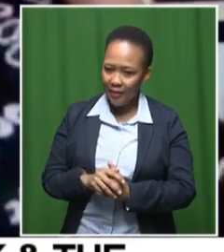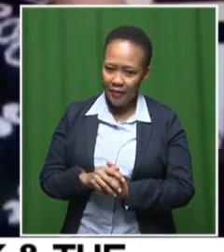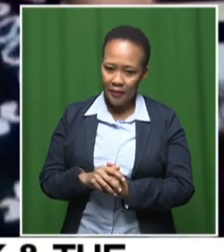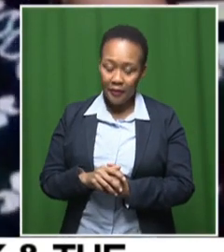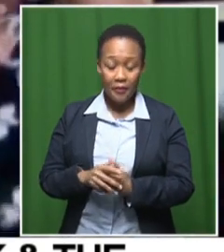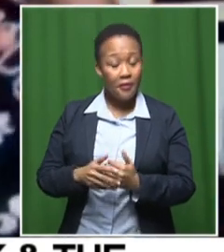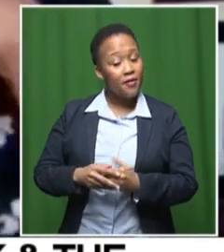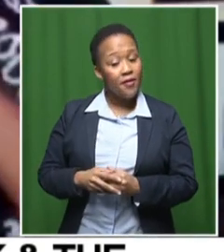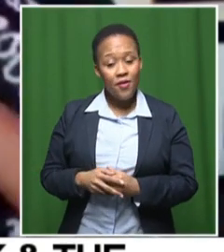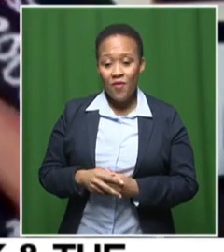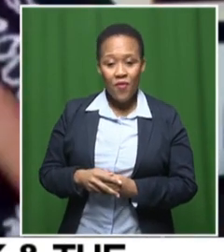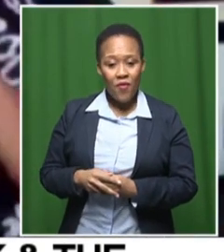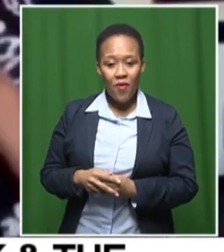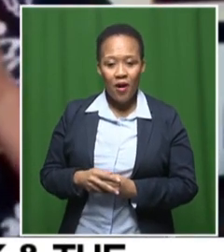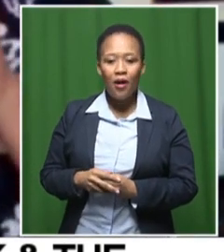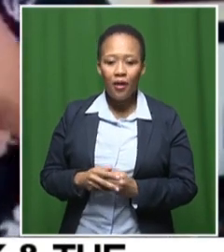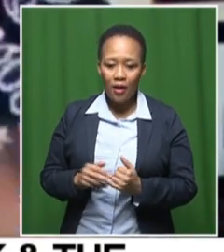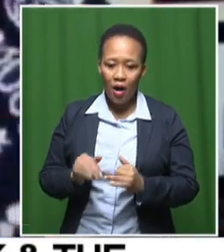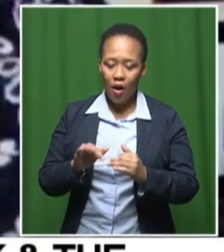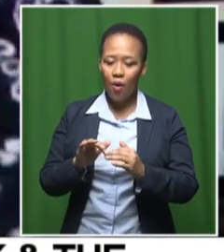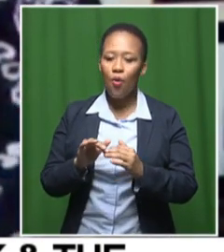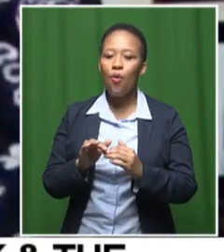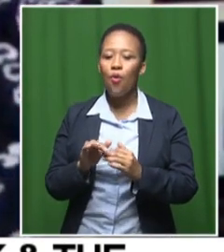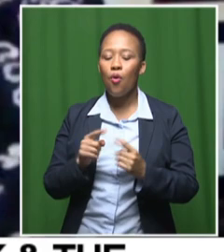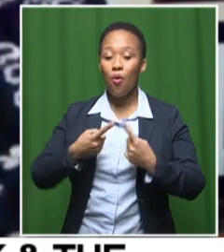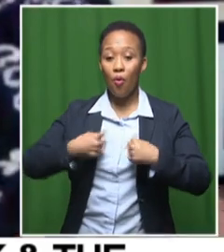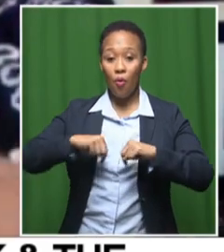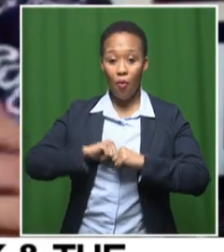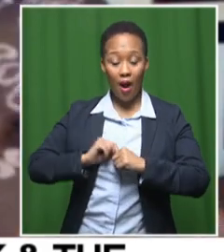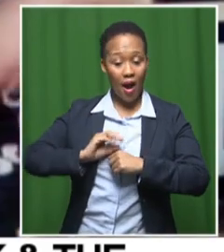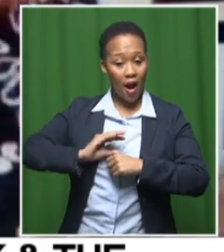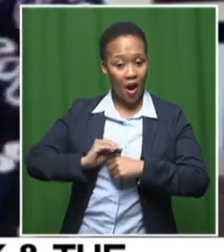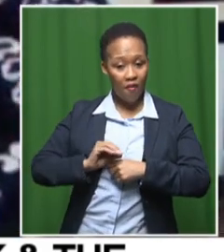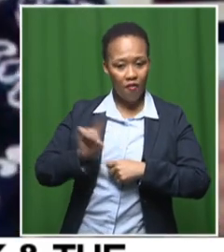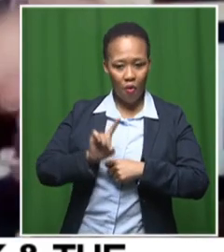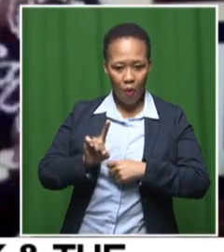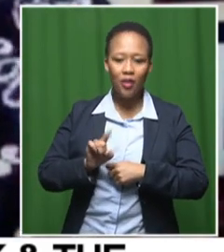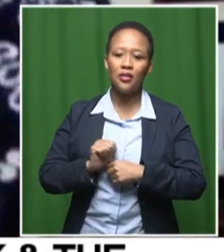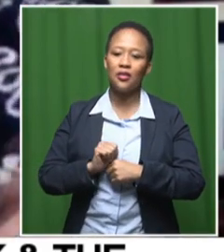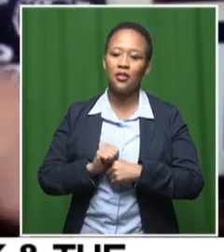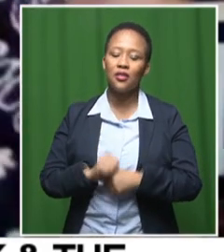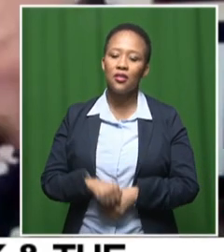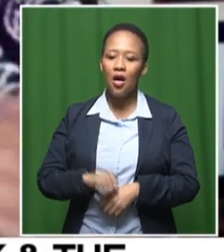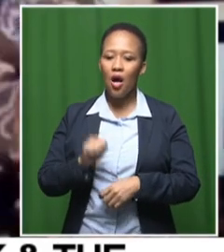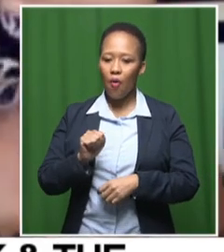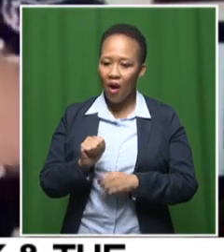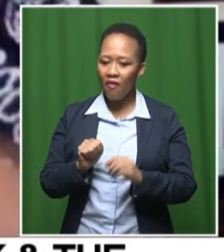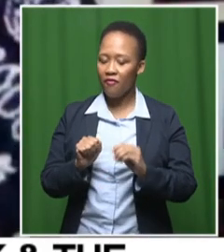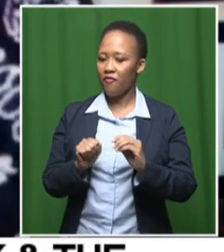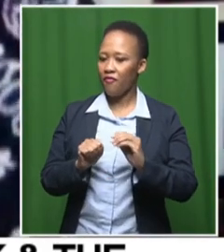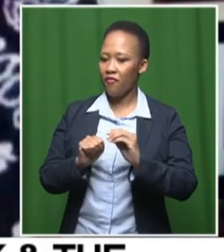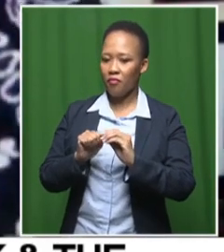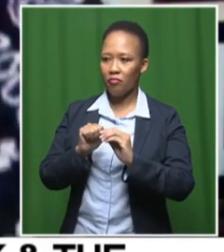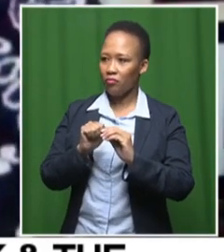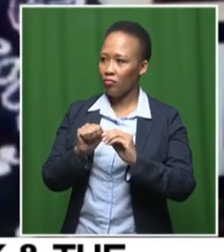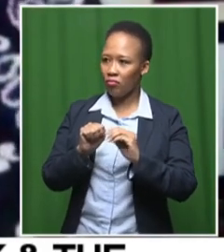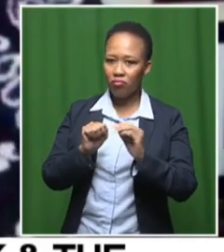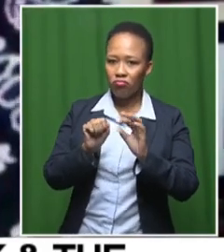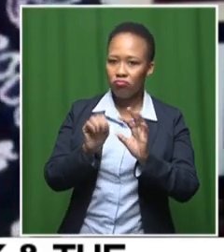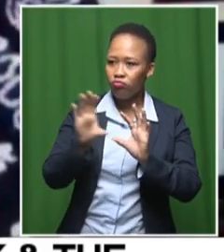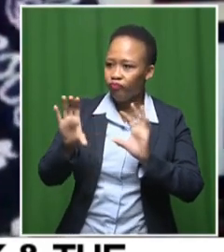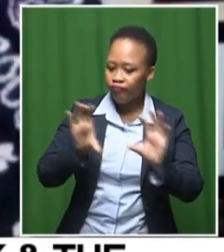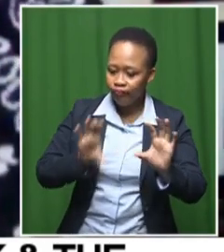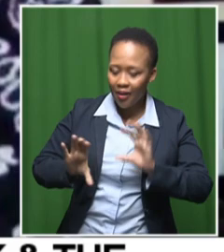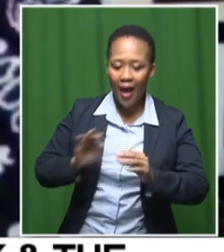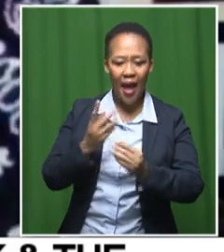getting in tune with all of those comic beats, there are like 10 different comic arcs happening at the same time. So you've